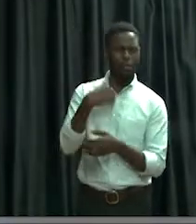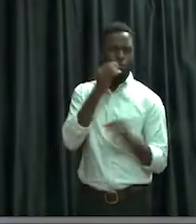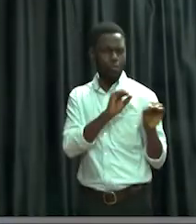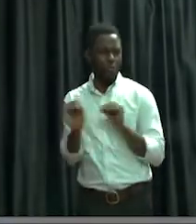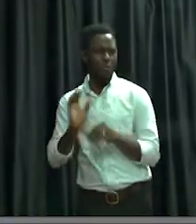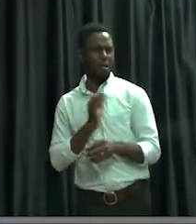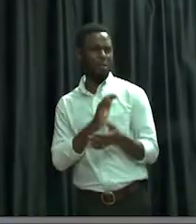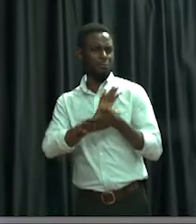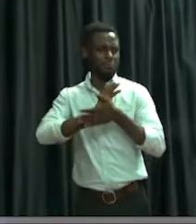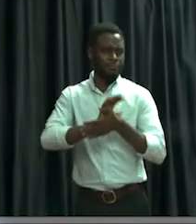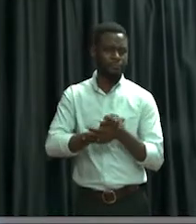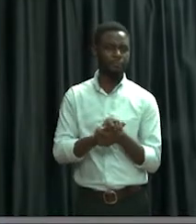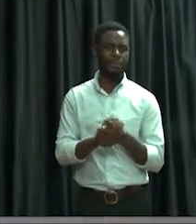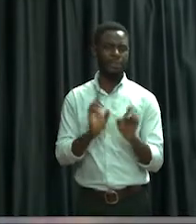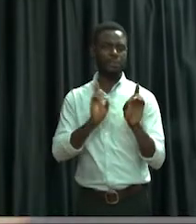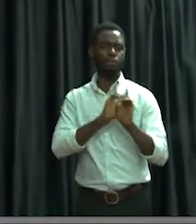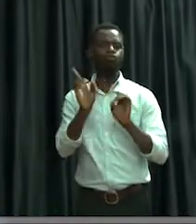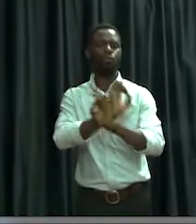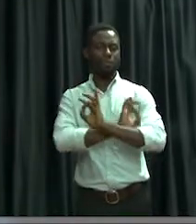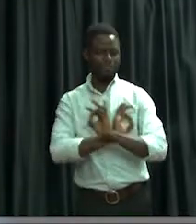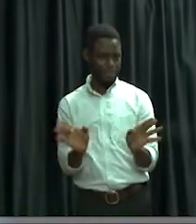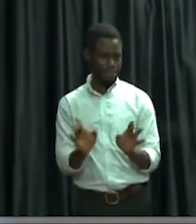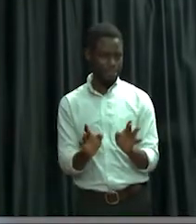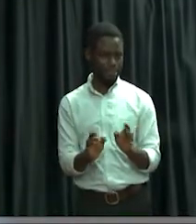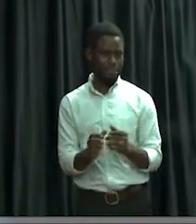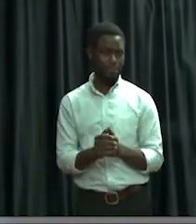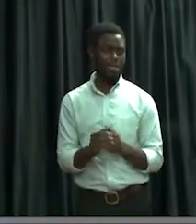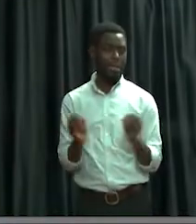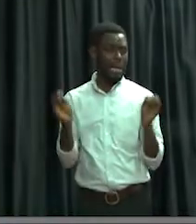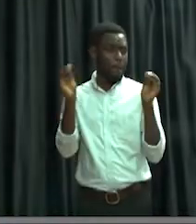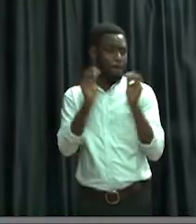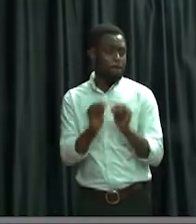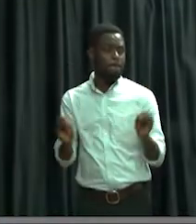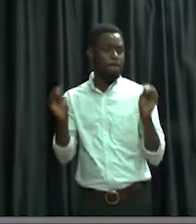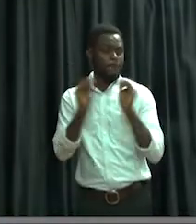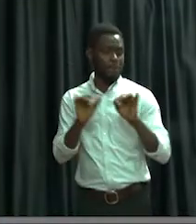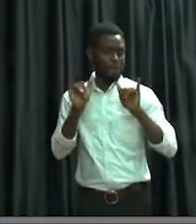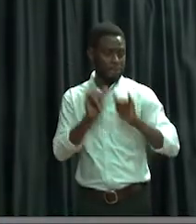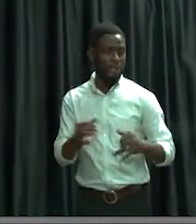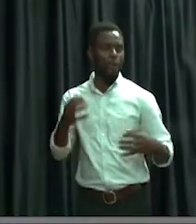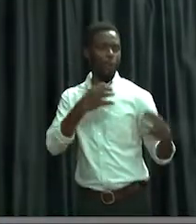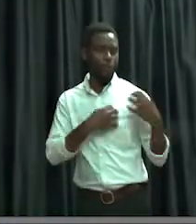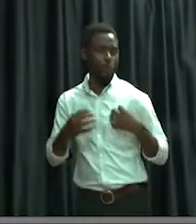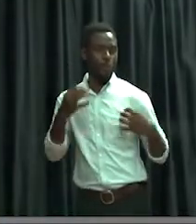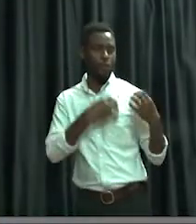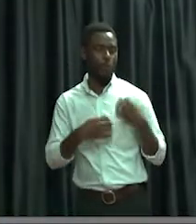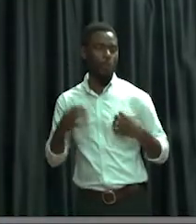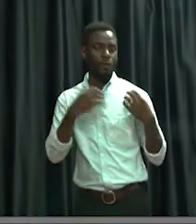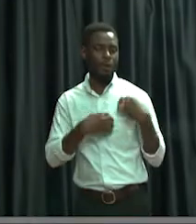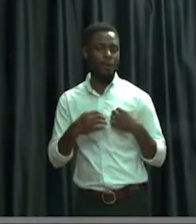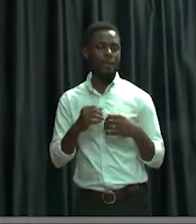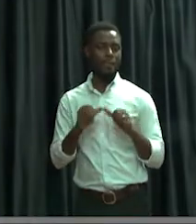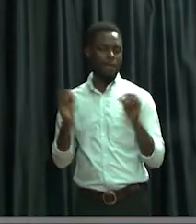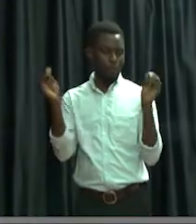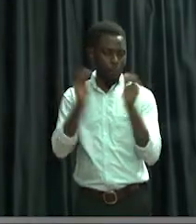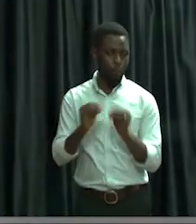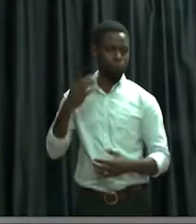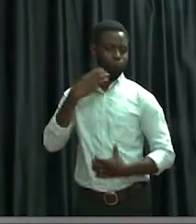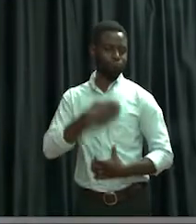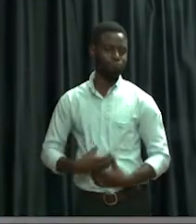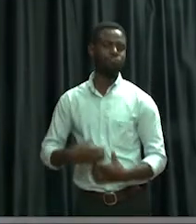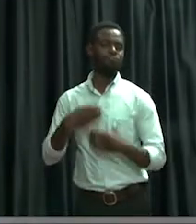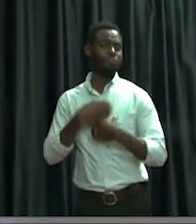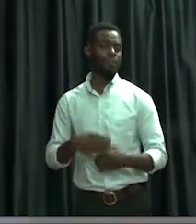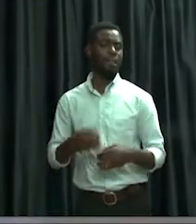Who moved our cheese? Who moved And they did nothing. The more they stayed and complained, the hungrier they got.